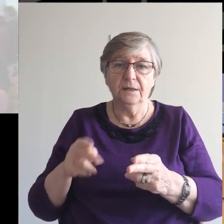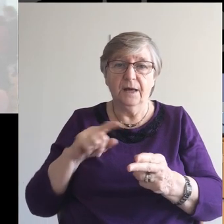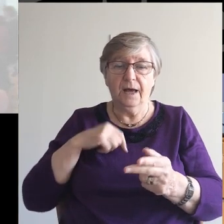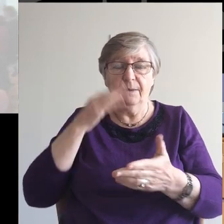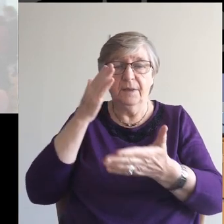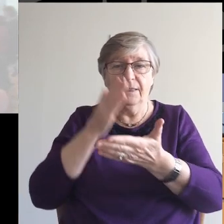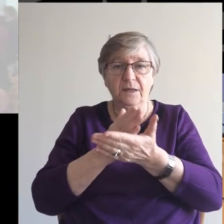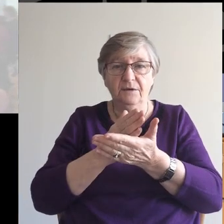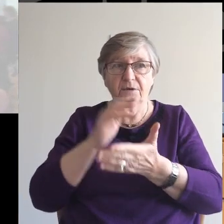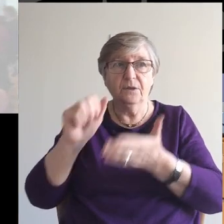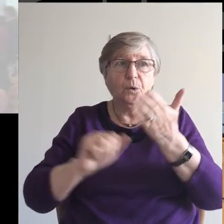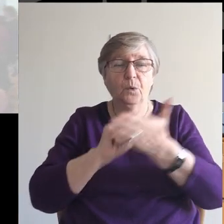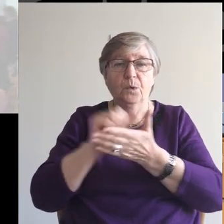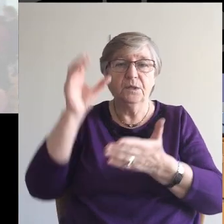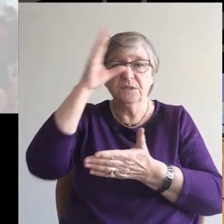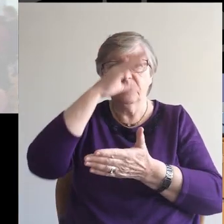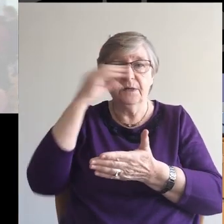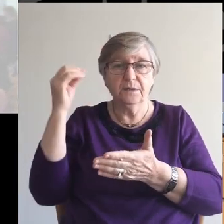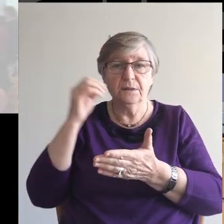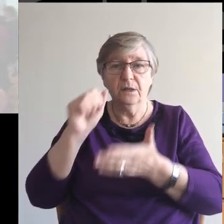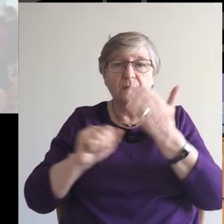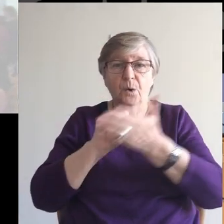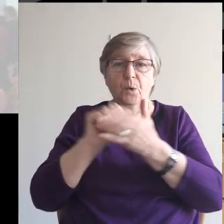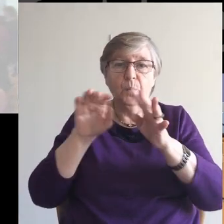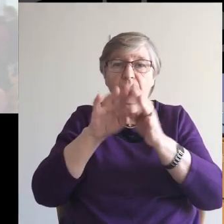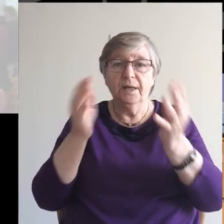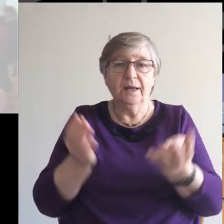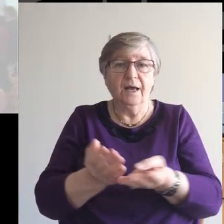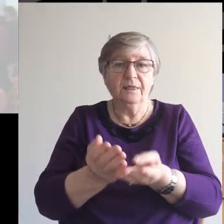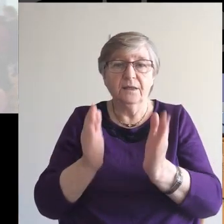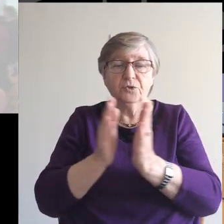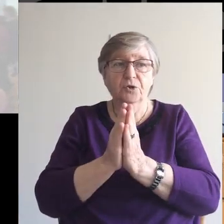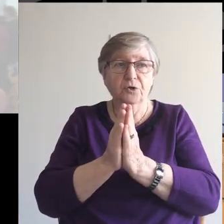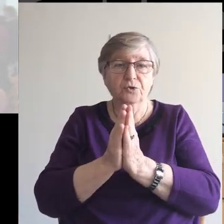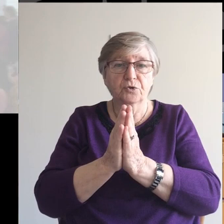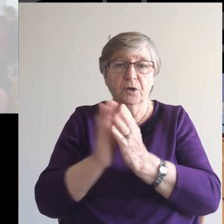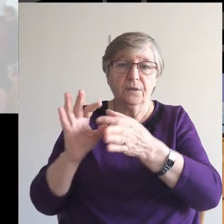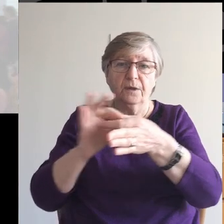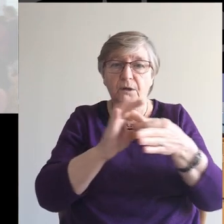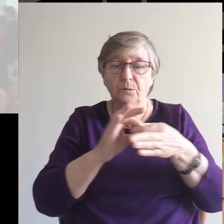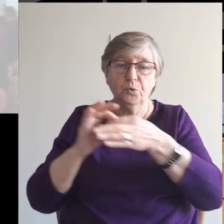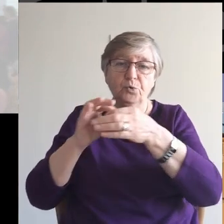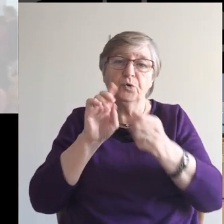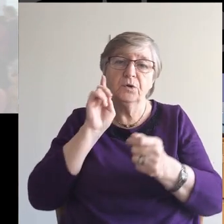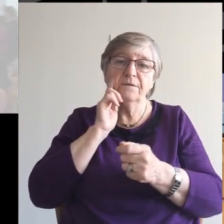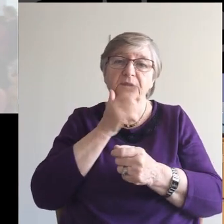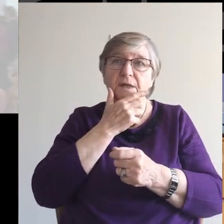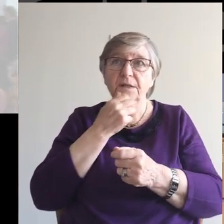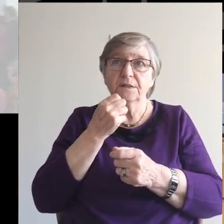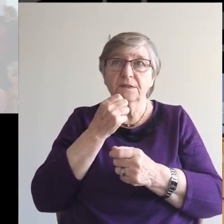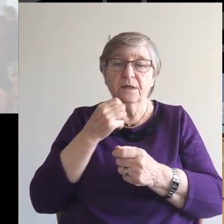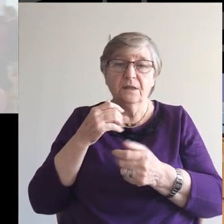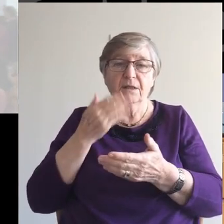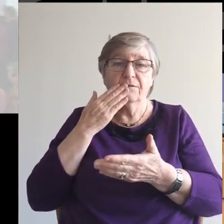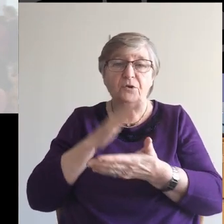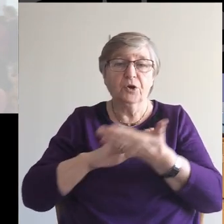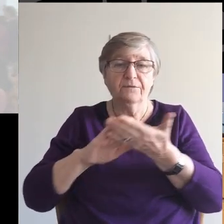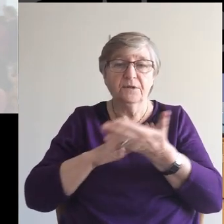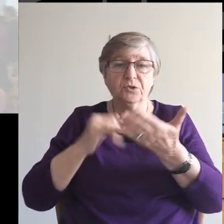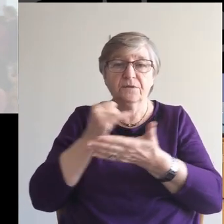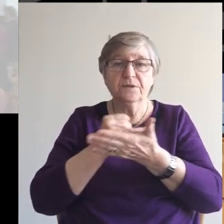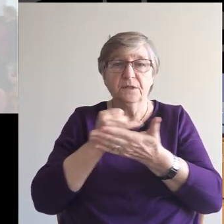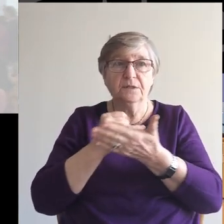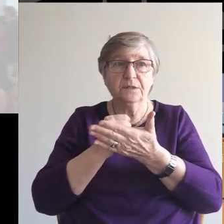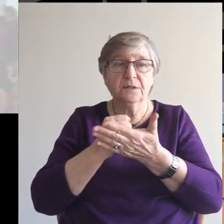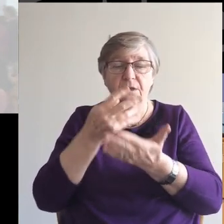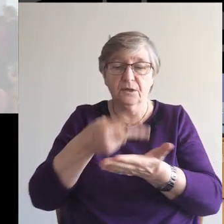And I believe In the Holy Spirit The holy half of the church The communion of saints The forgiveness